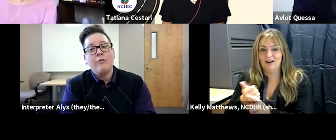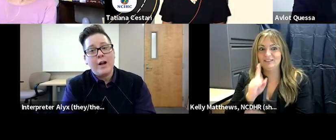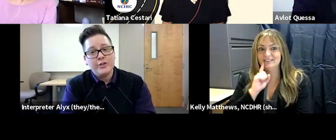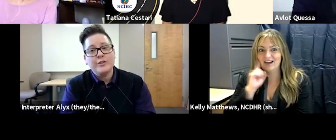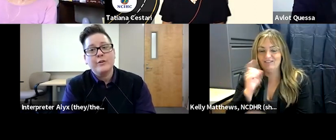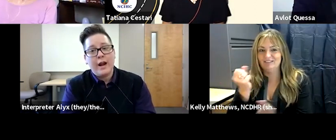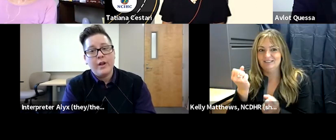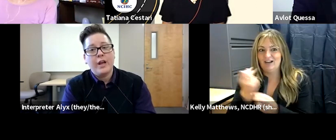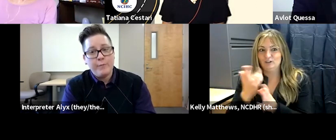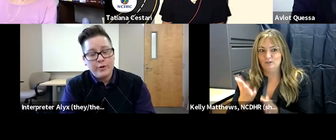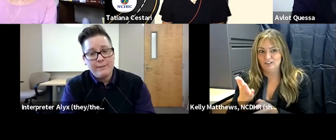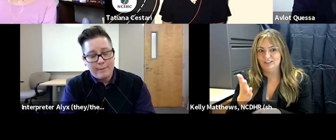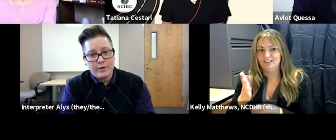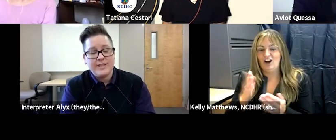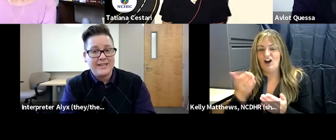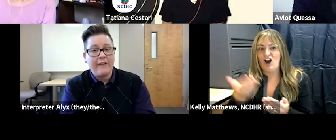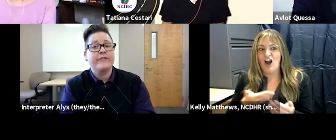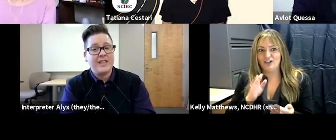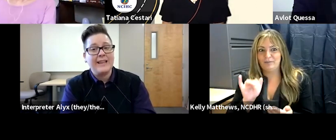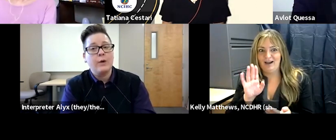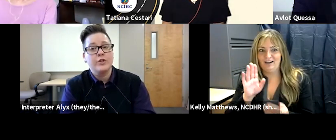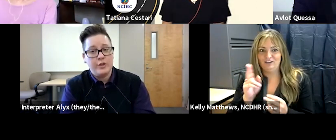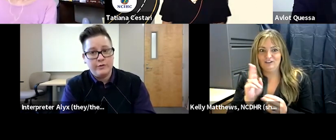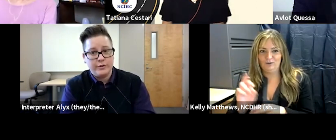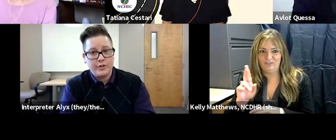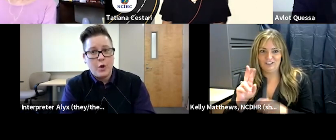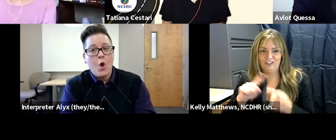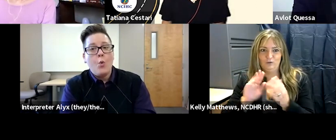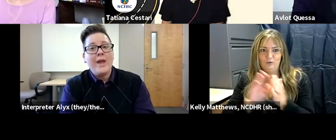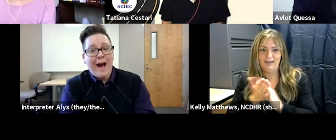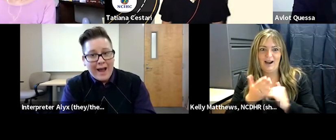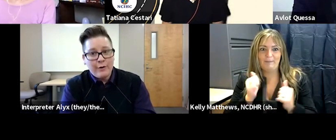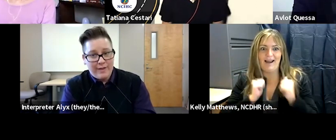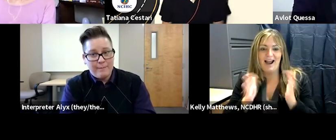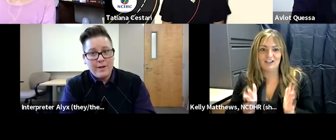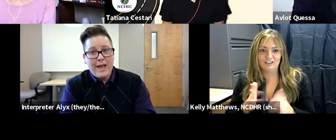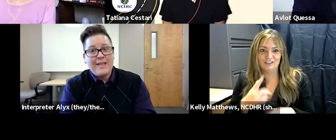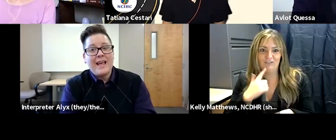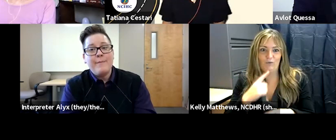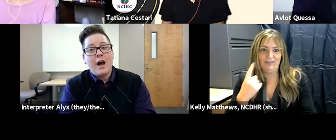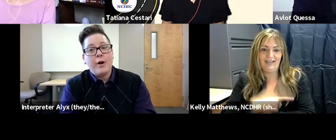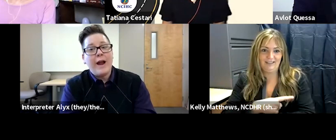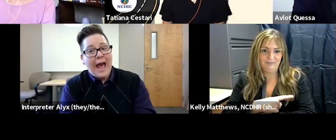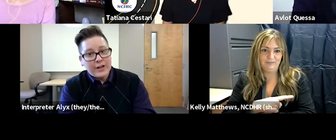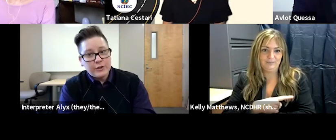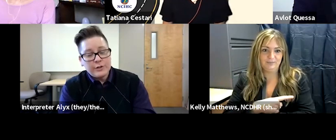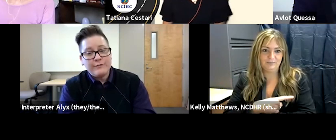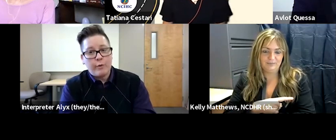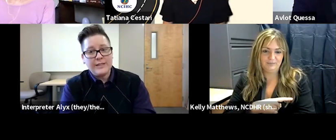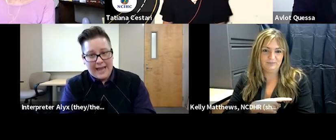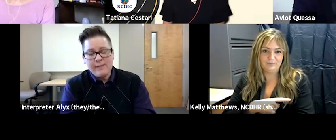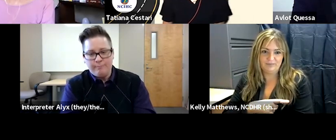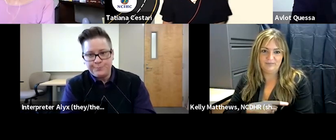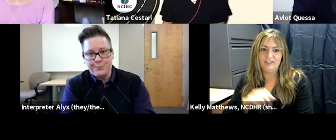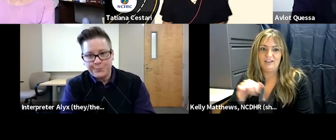we have our rochester area community members the deaf sign language users we hire them and they become our actors